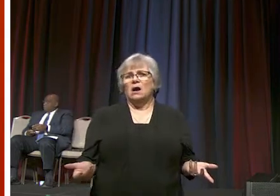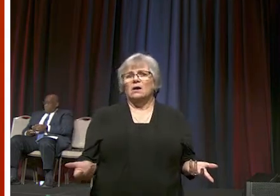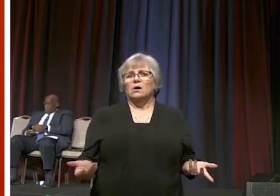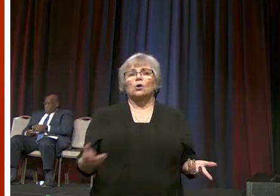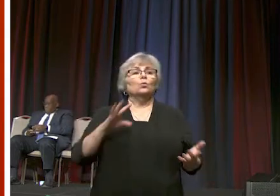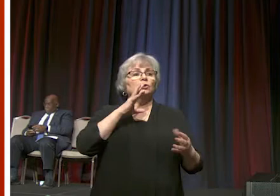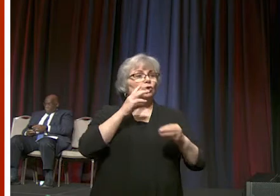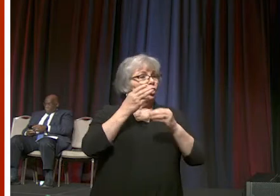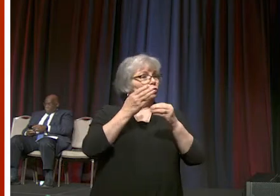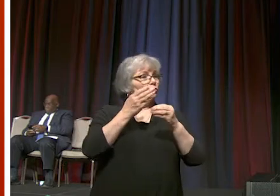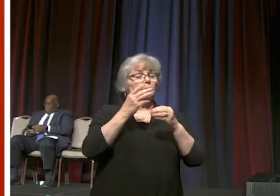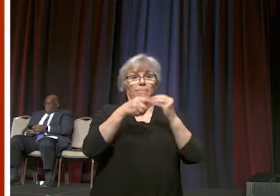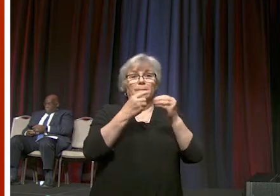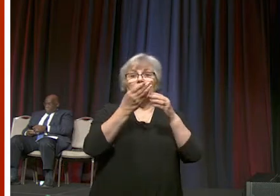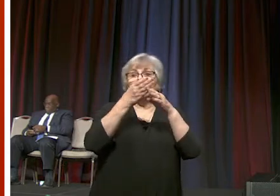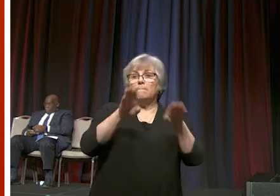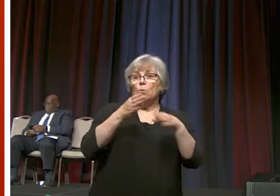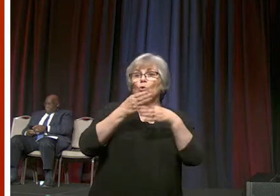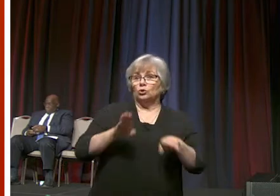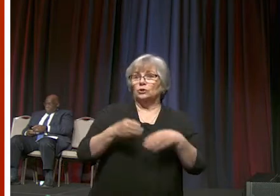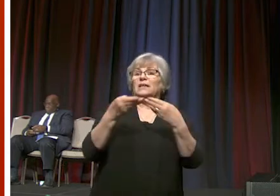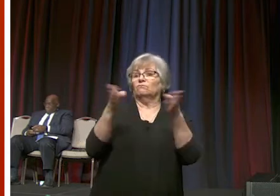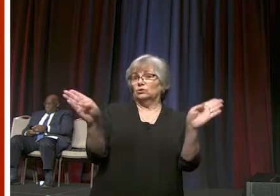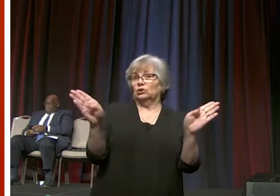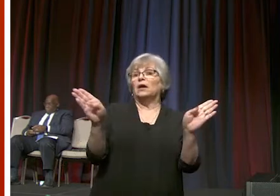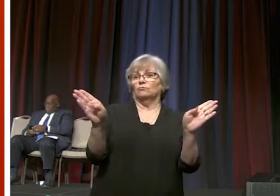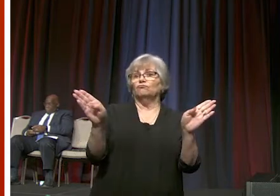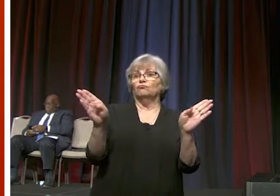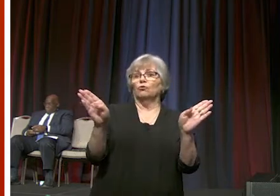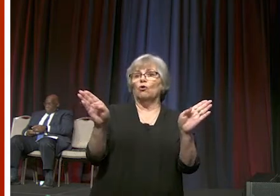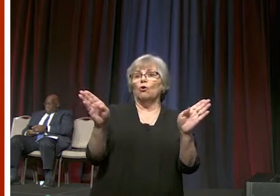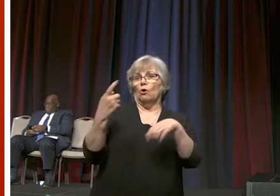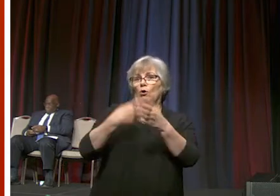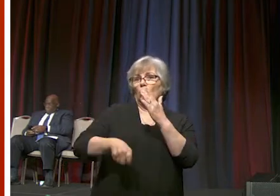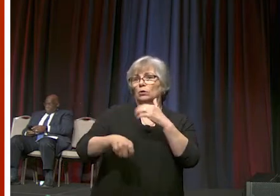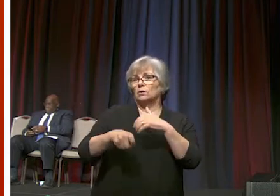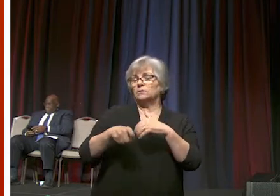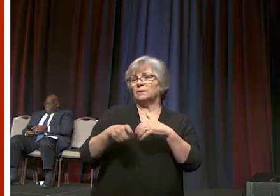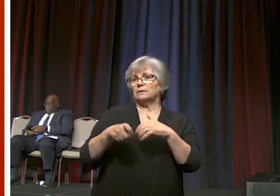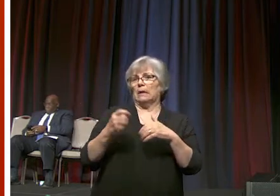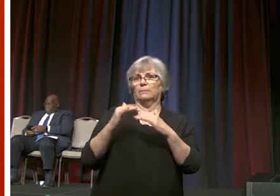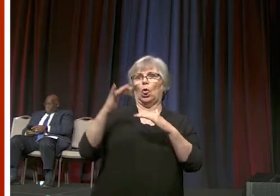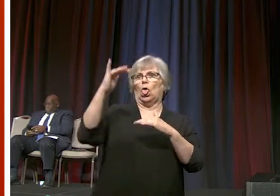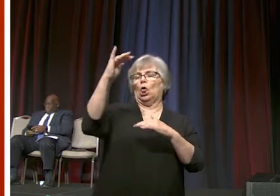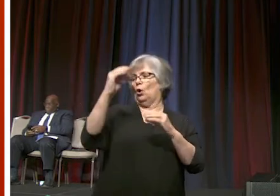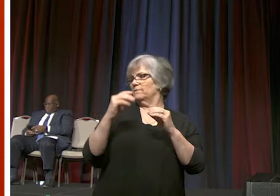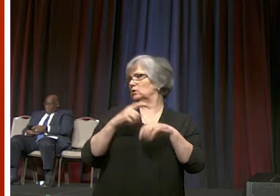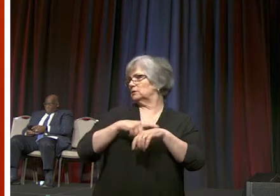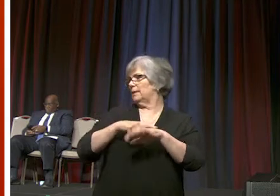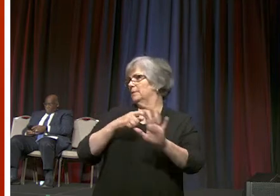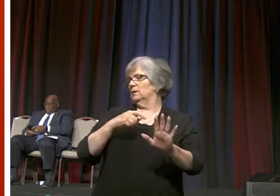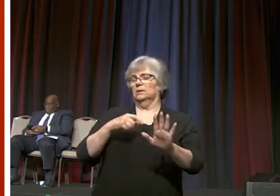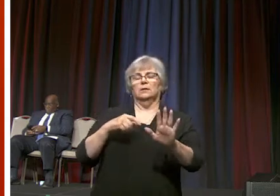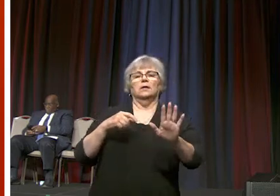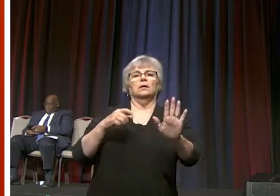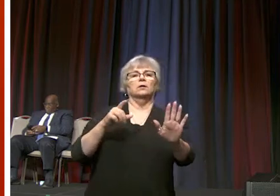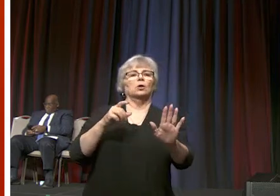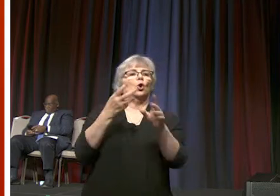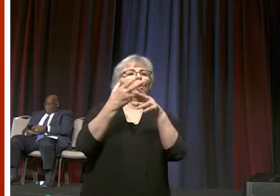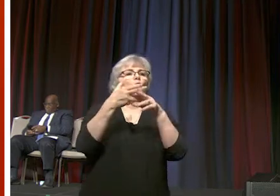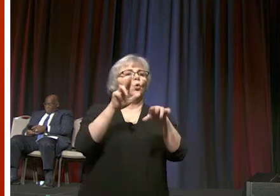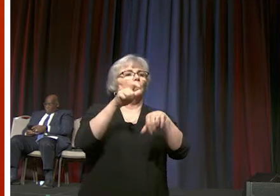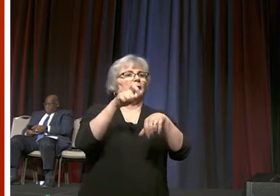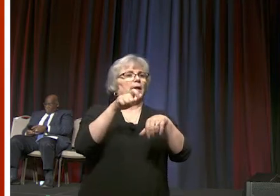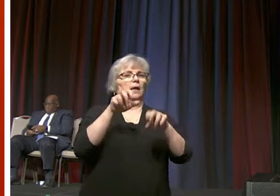apportionment of general expenses of general over okay and i'm running over so let me just take a very